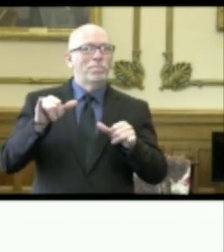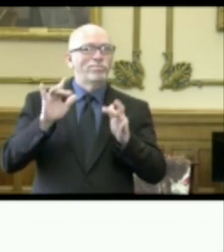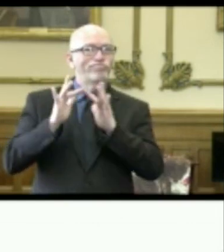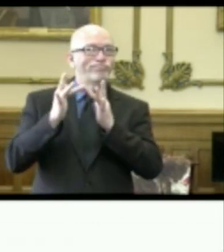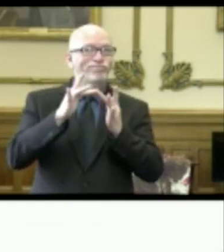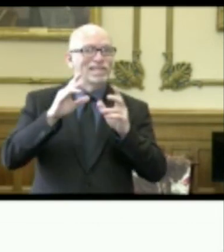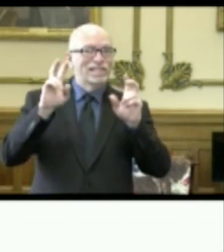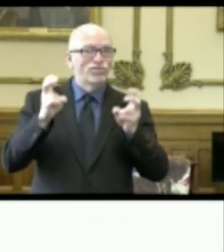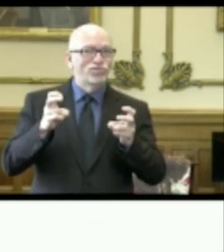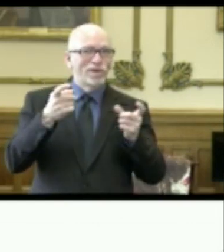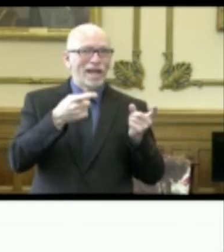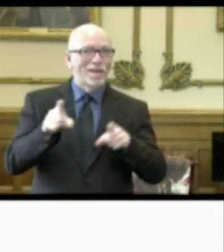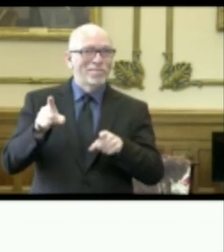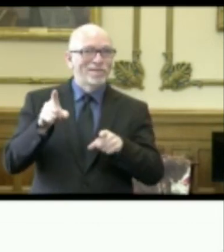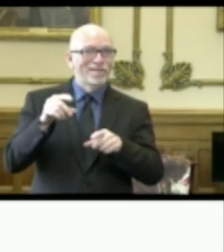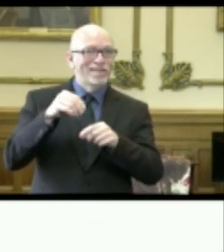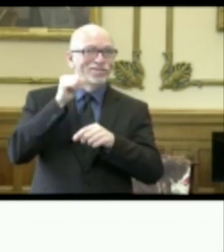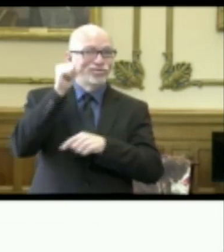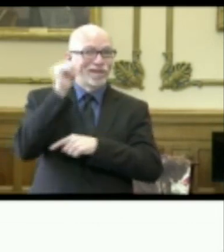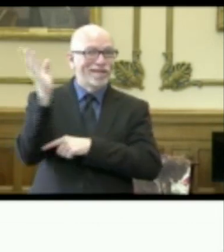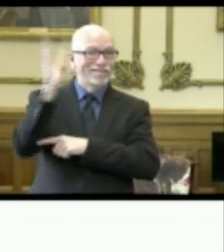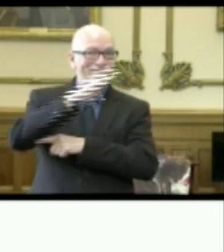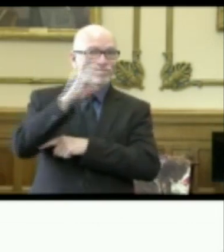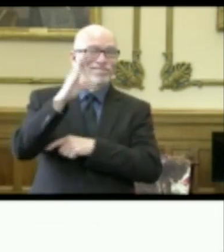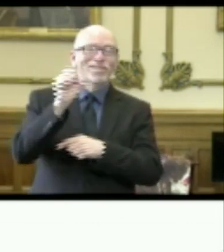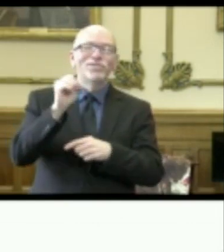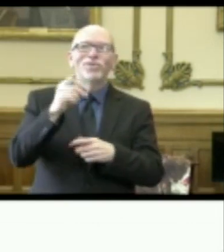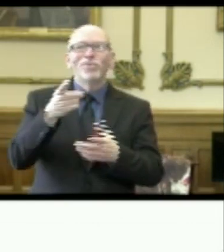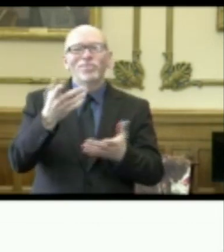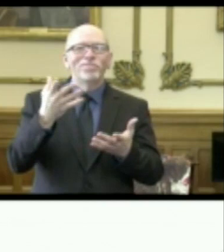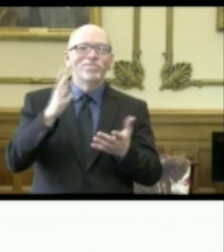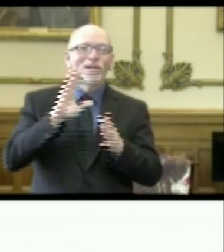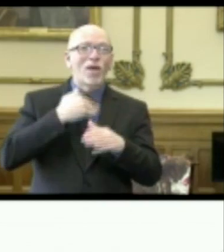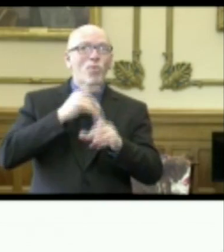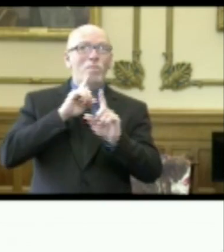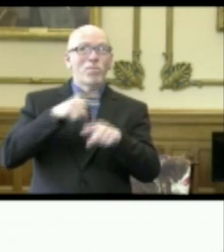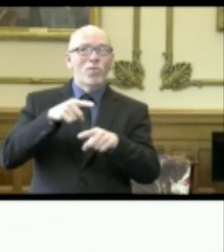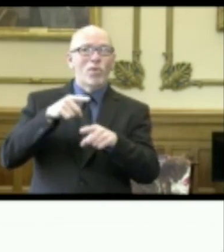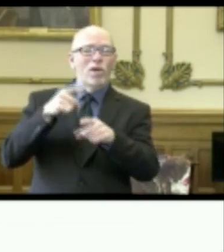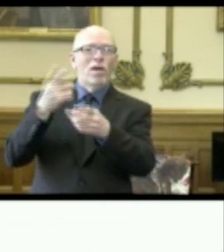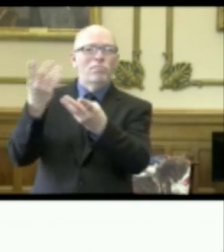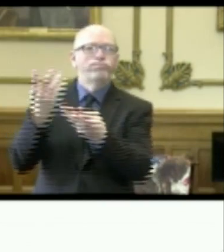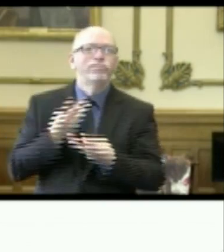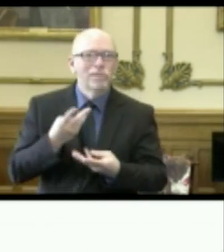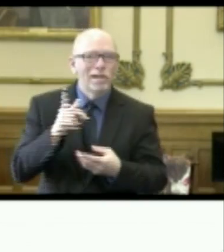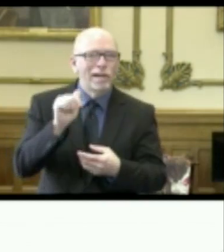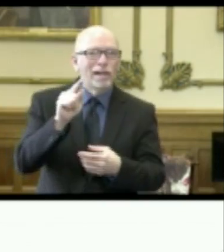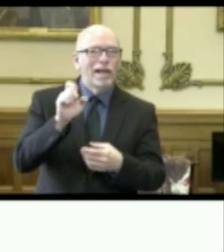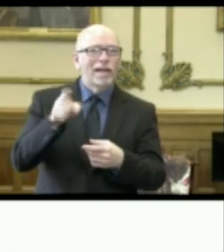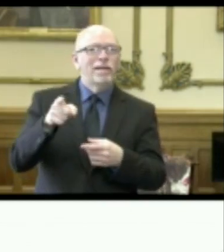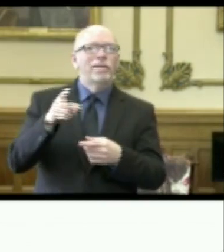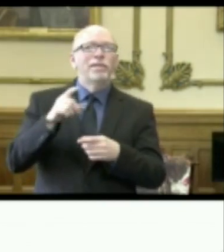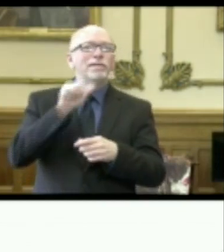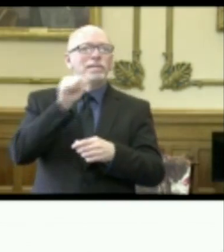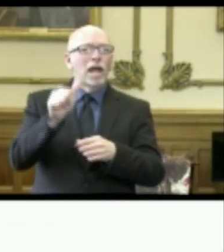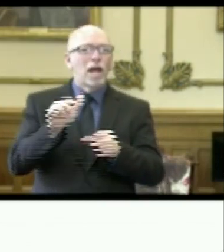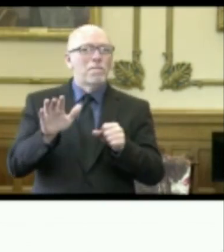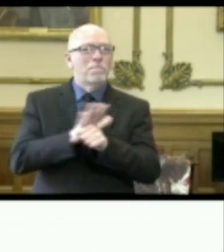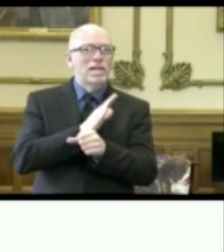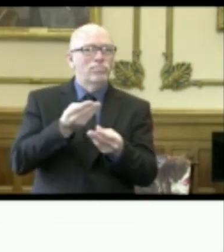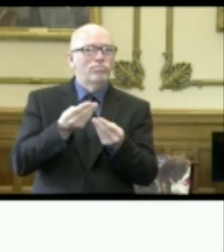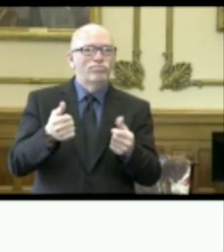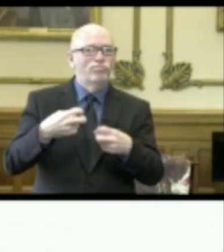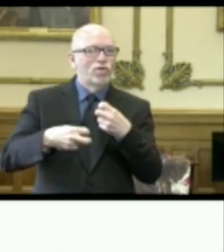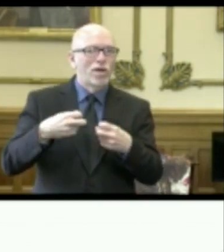continued through the early part of the day yesterday, so it took a while for the reporting to come through. That has been completely resolved